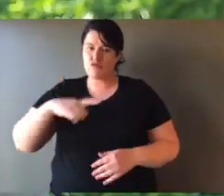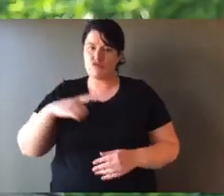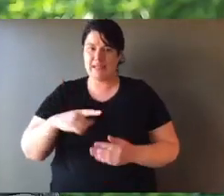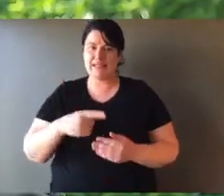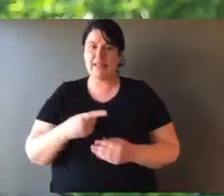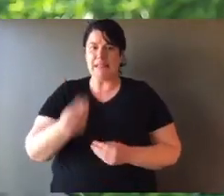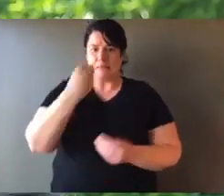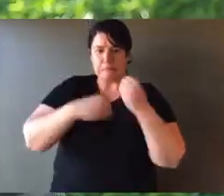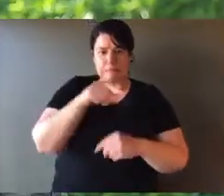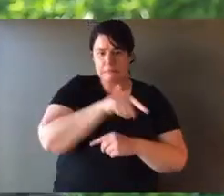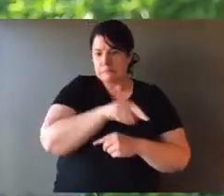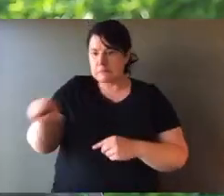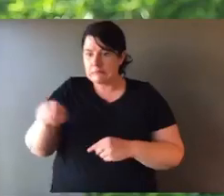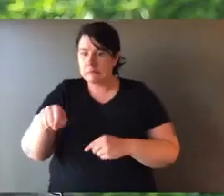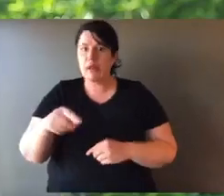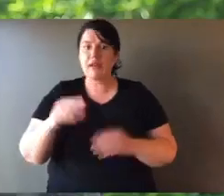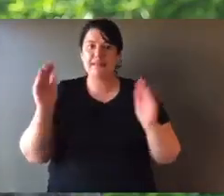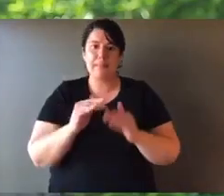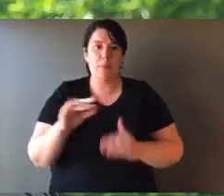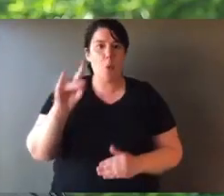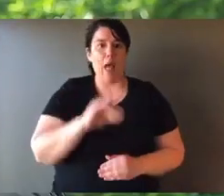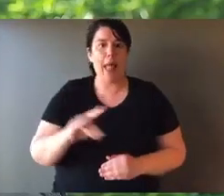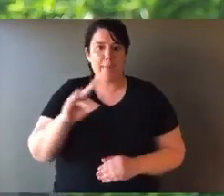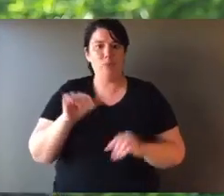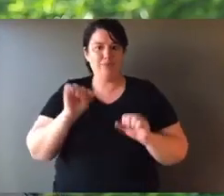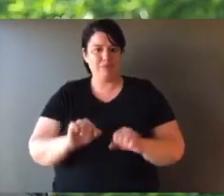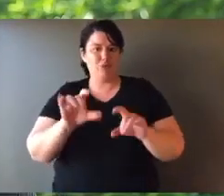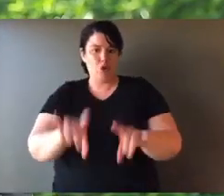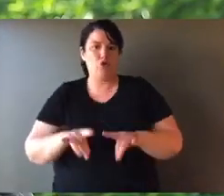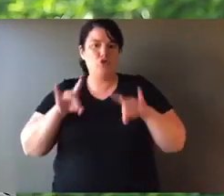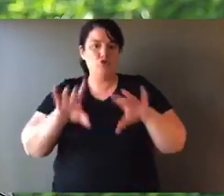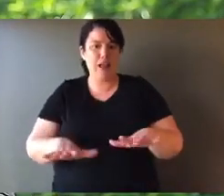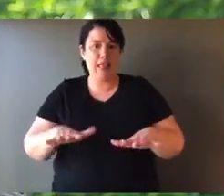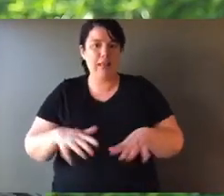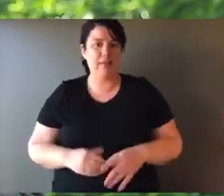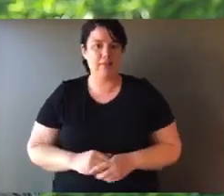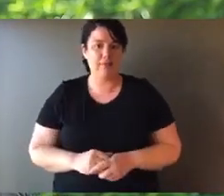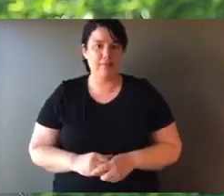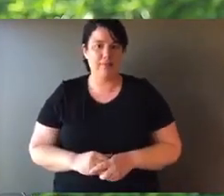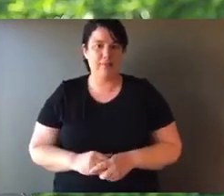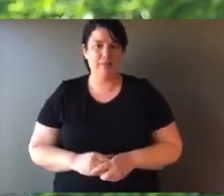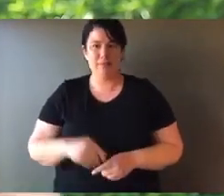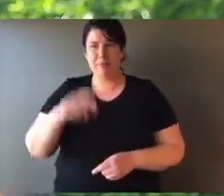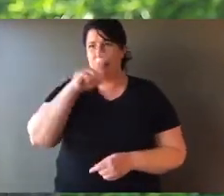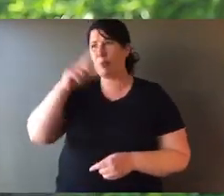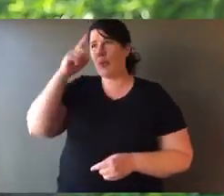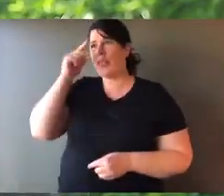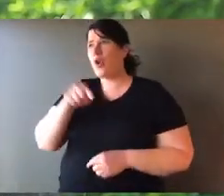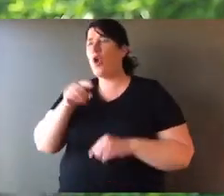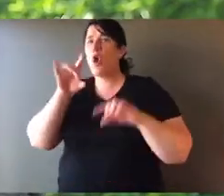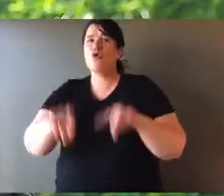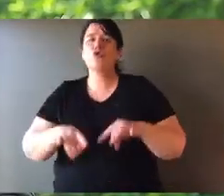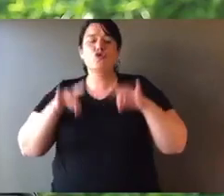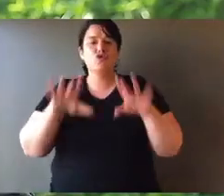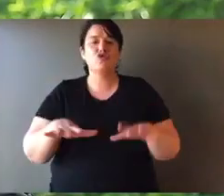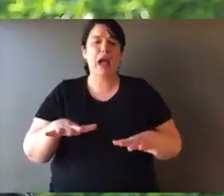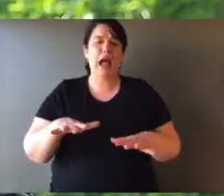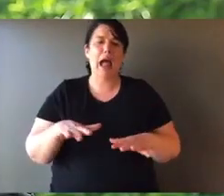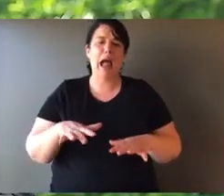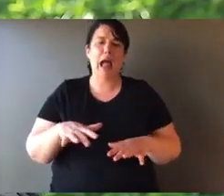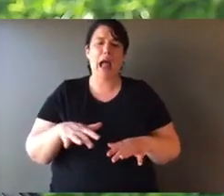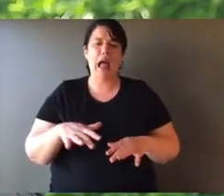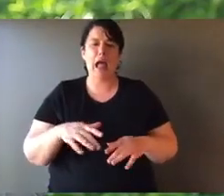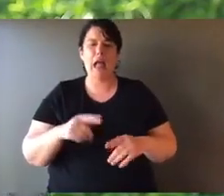for 90% of our small mammal extinction. So they're the big problem. And the thing is that people think that